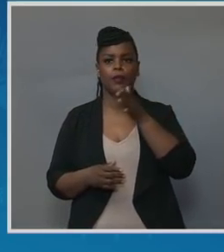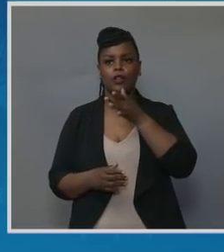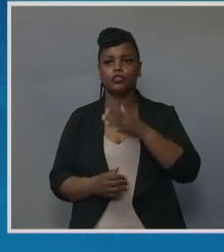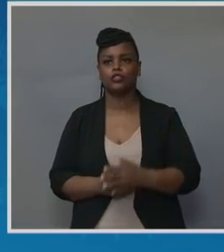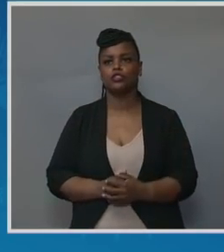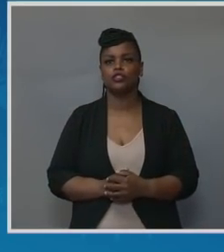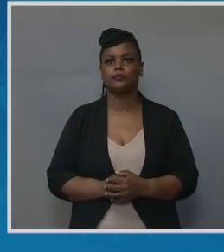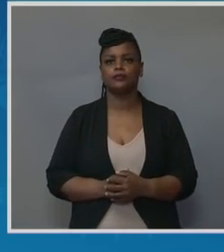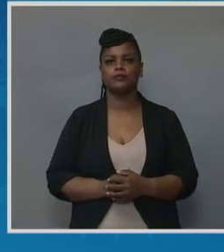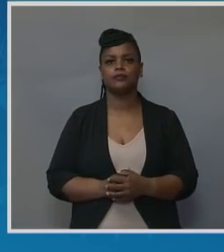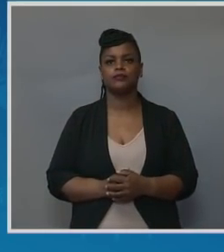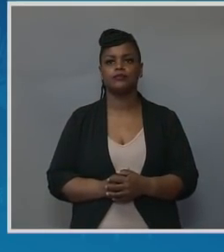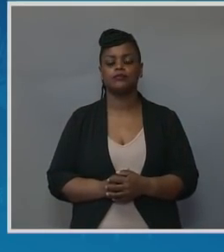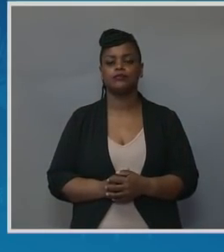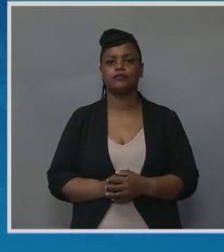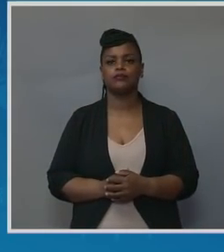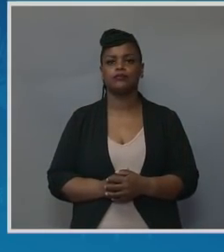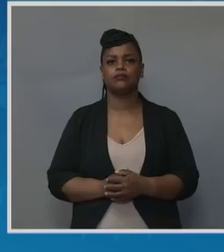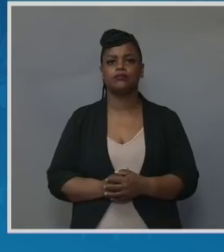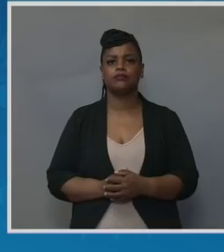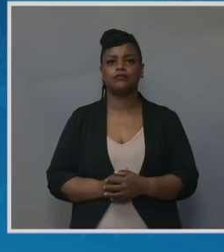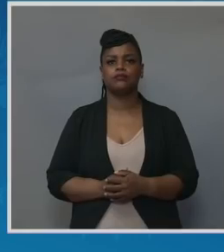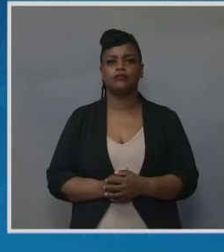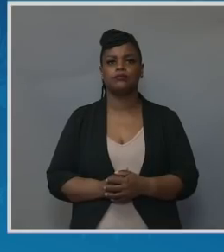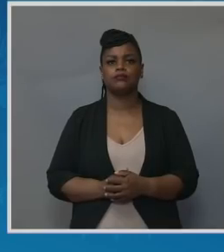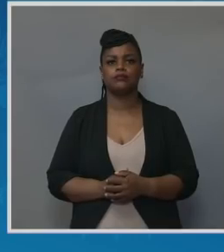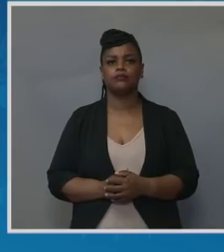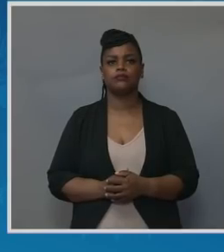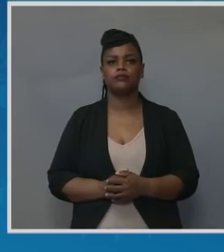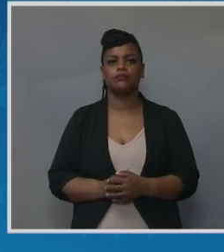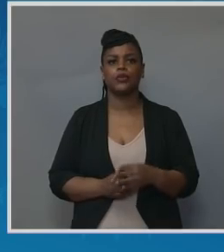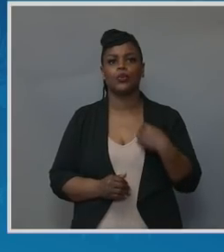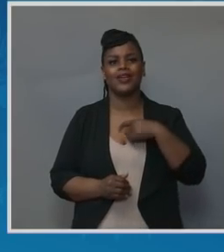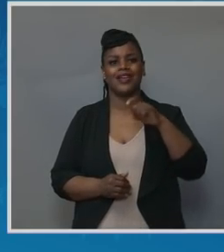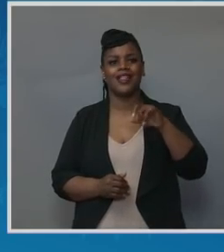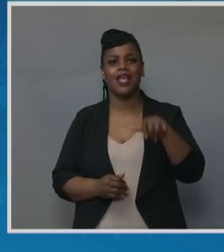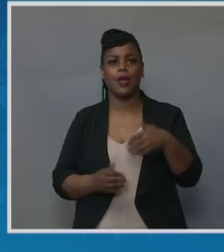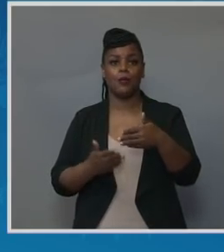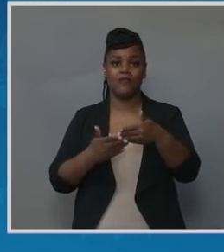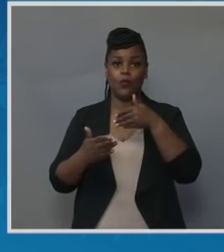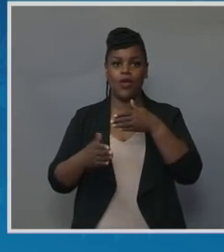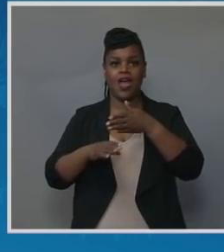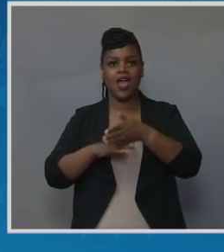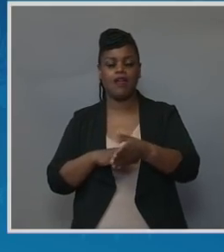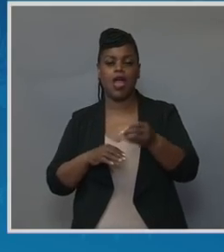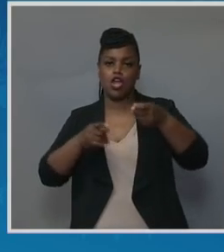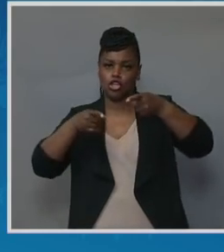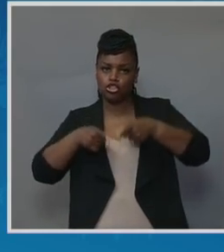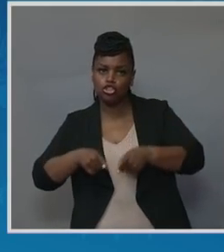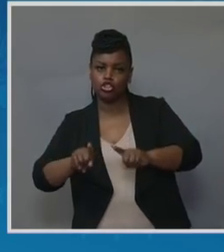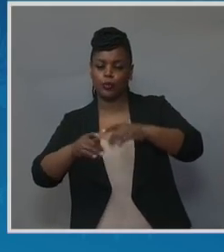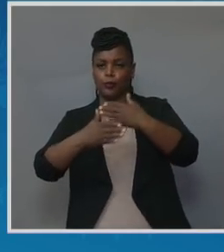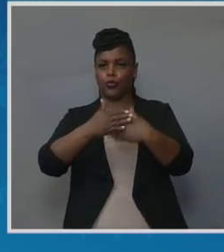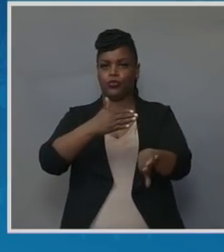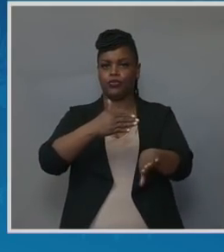need before, during, and after childbirth. I look forward very much to hearing your perspective.